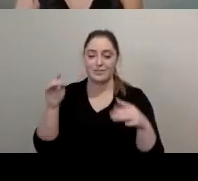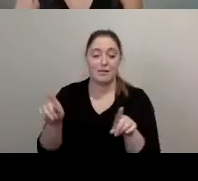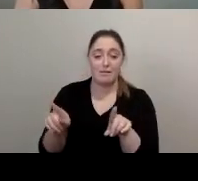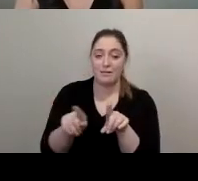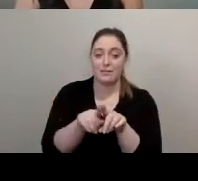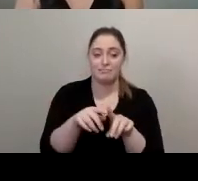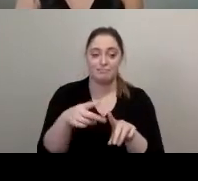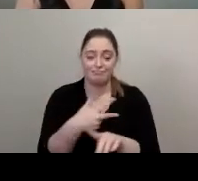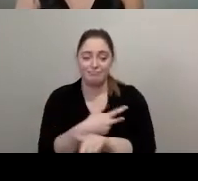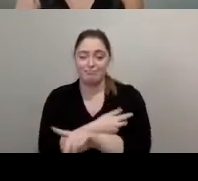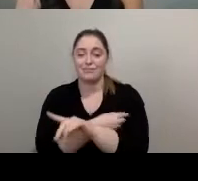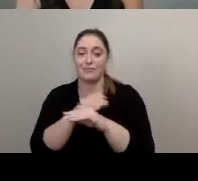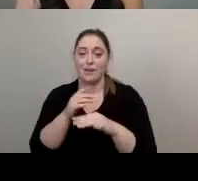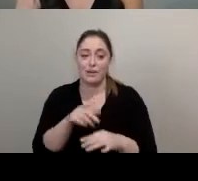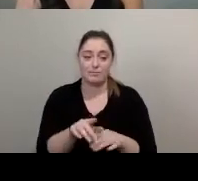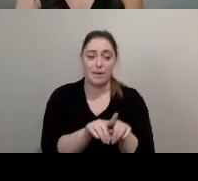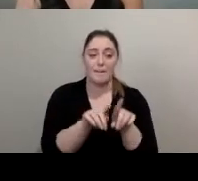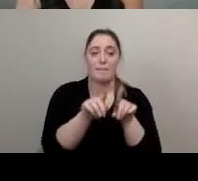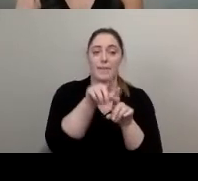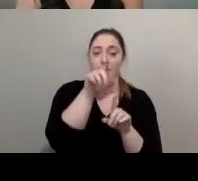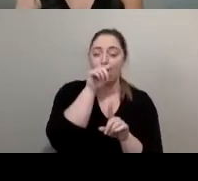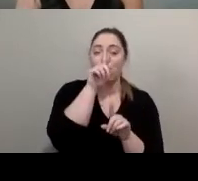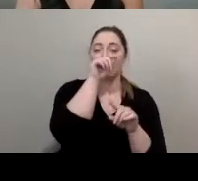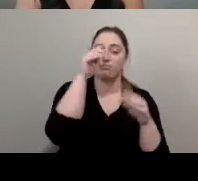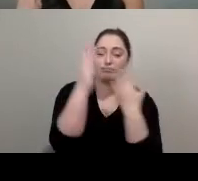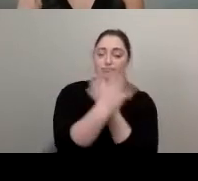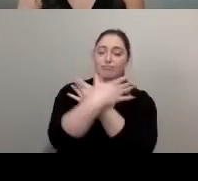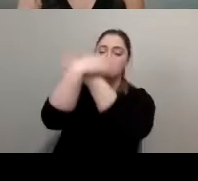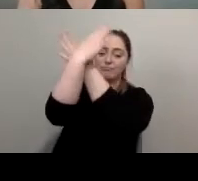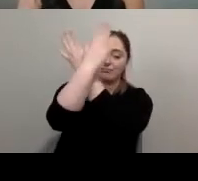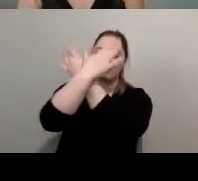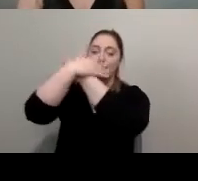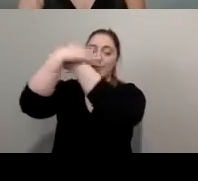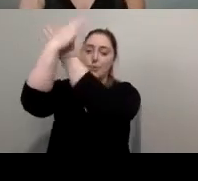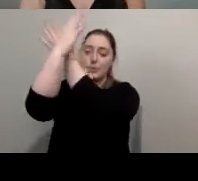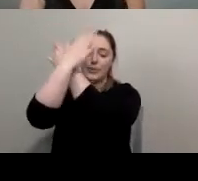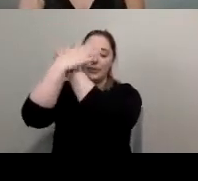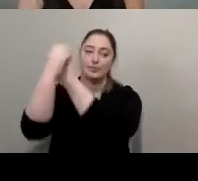bird in a local legend.